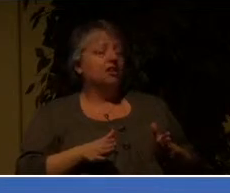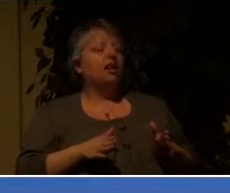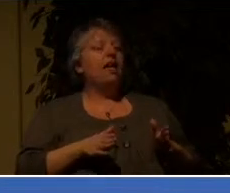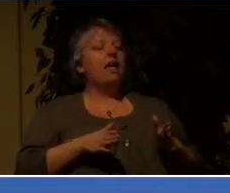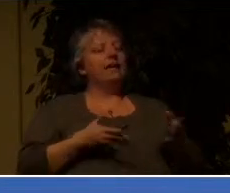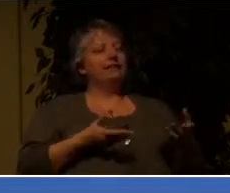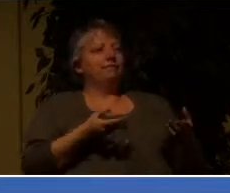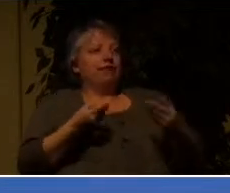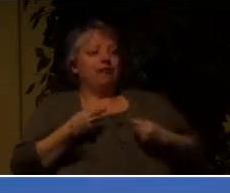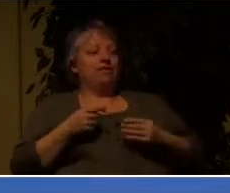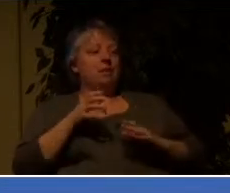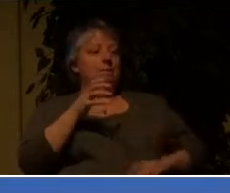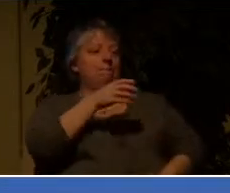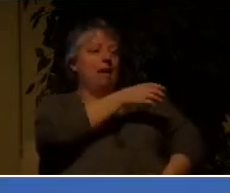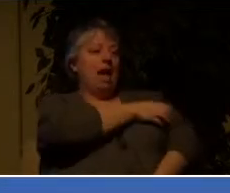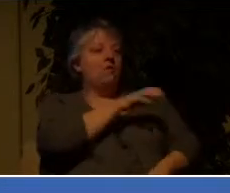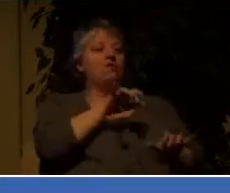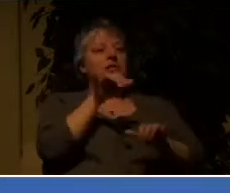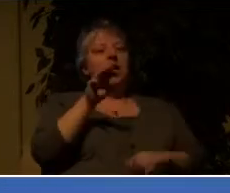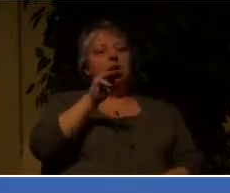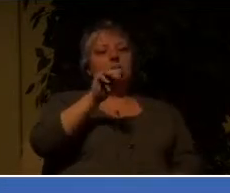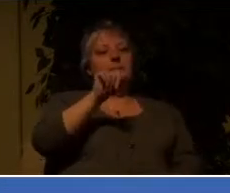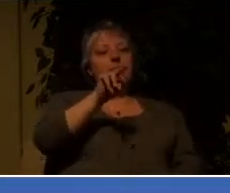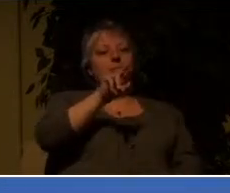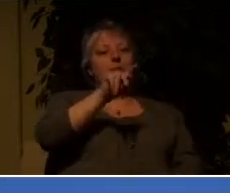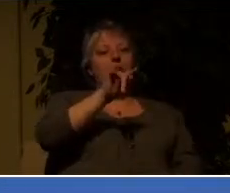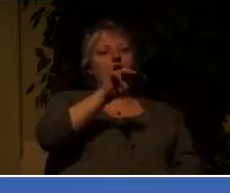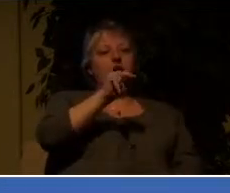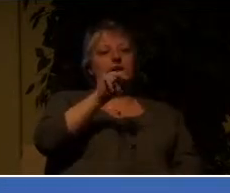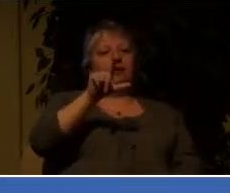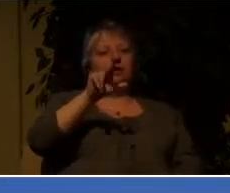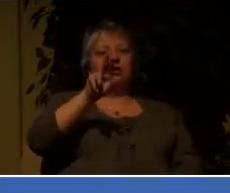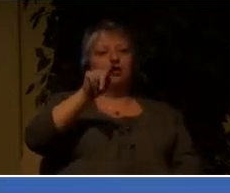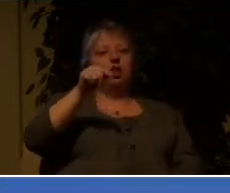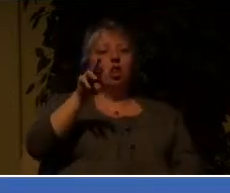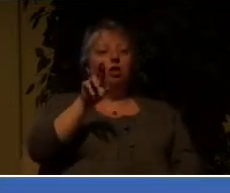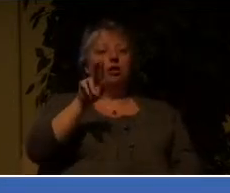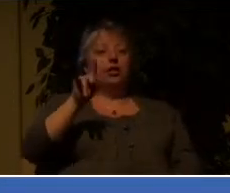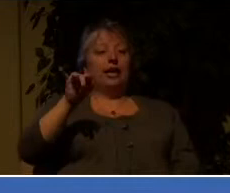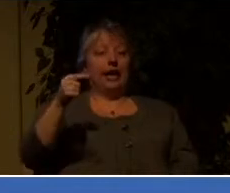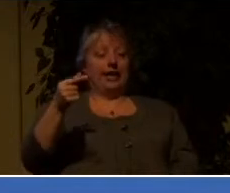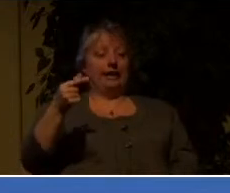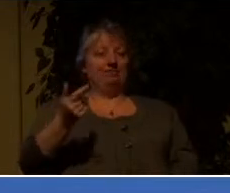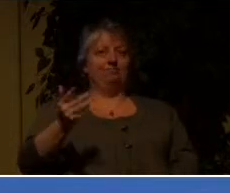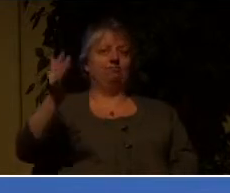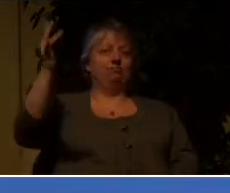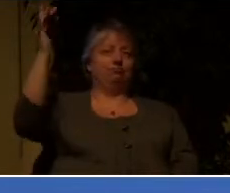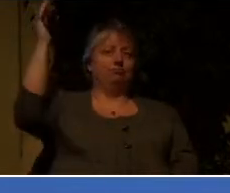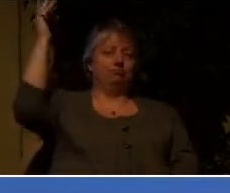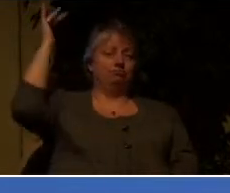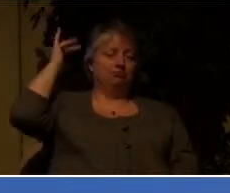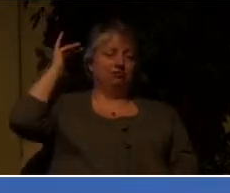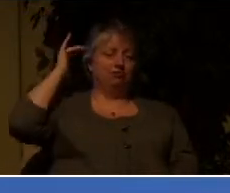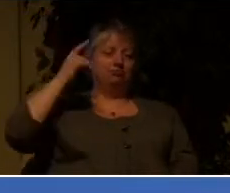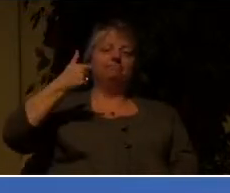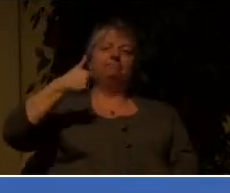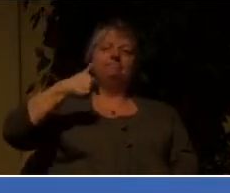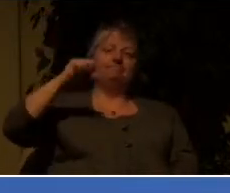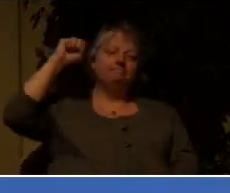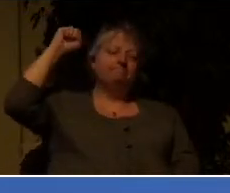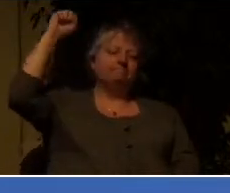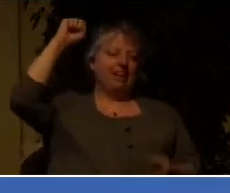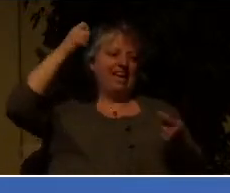ago when he said, here I stand. So help me God, I could do no else. That's what the church needs more